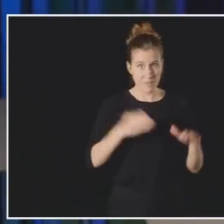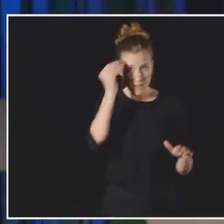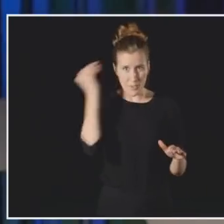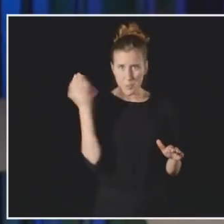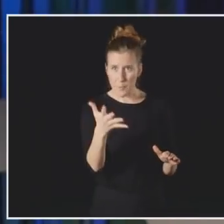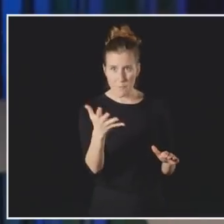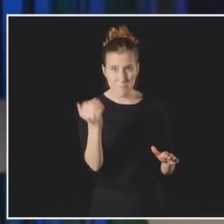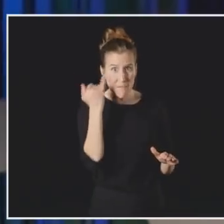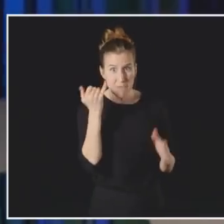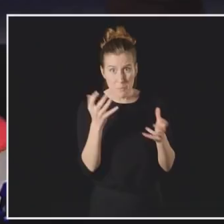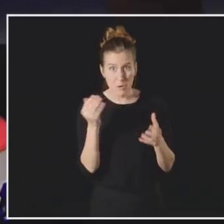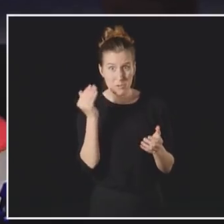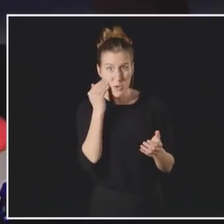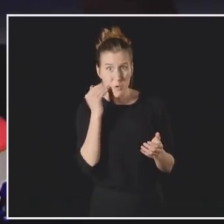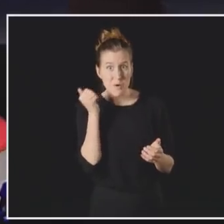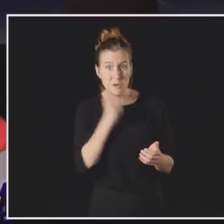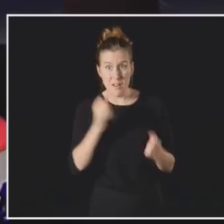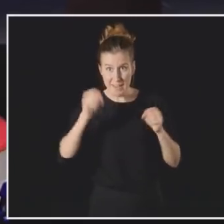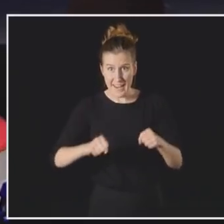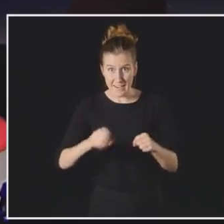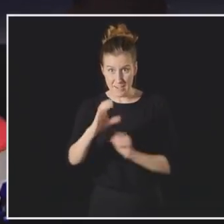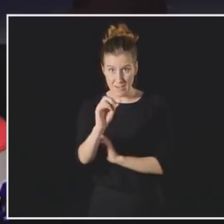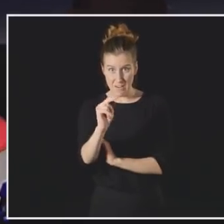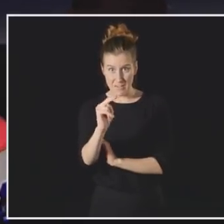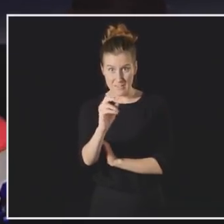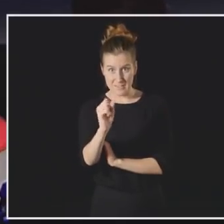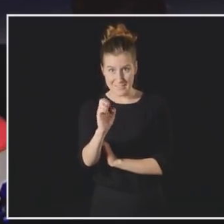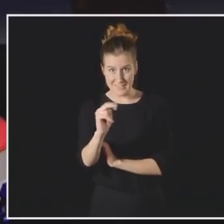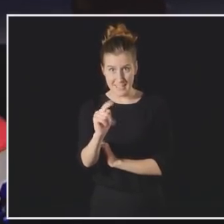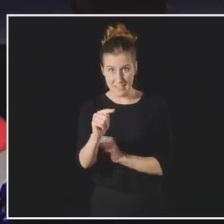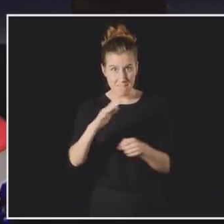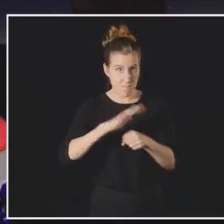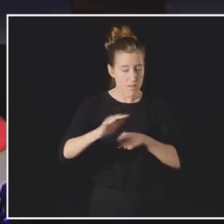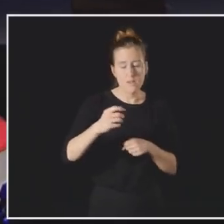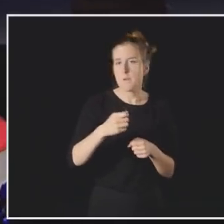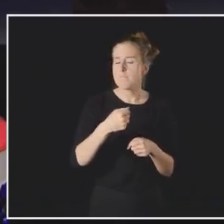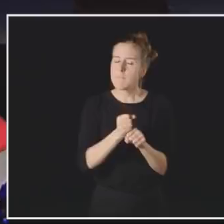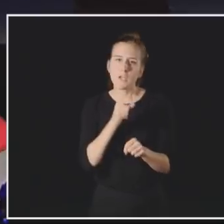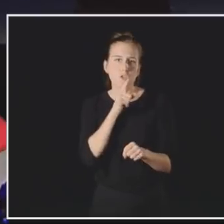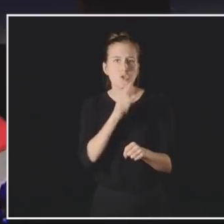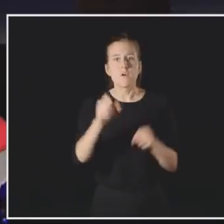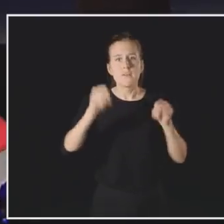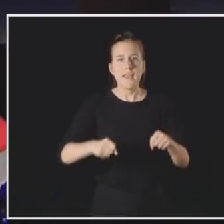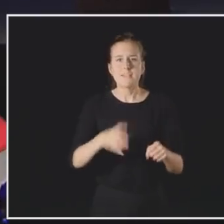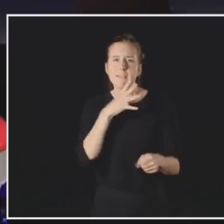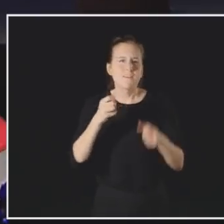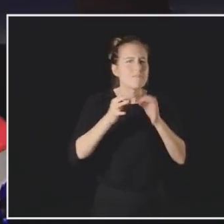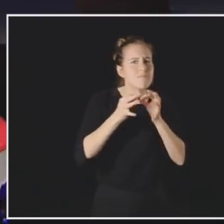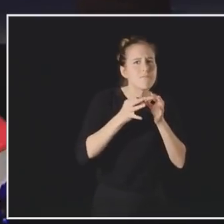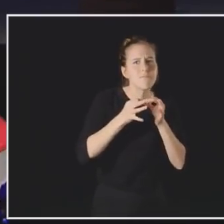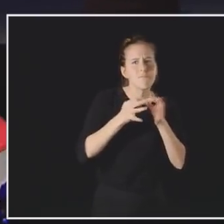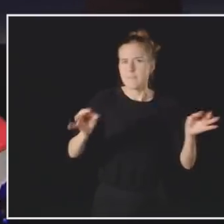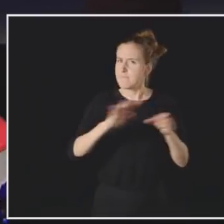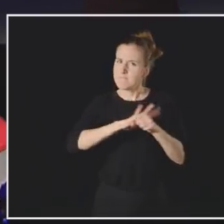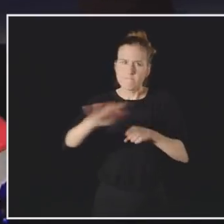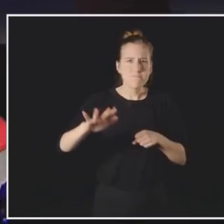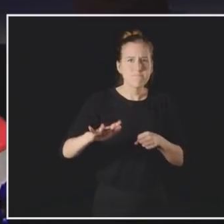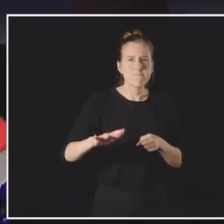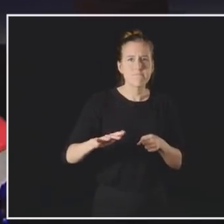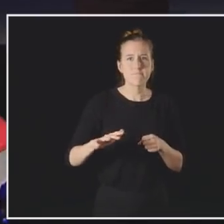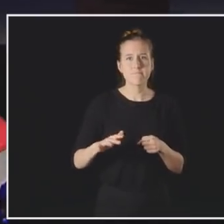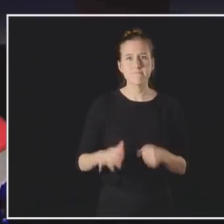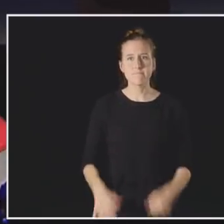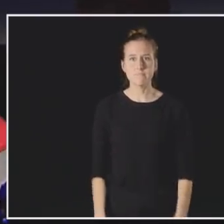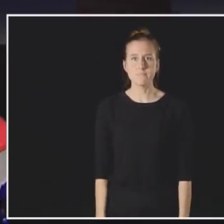For future reference, if you want to know whether a girl could consent, make sure she could speak an entire